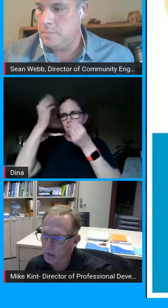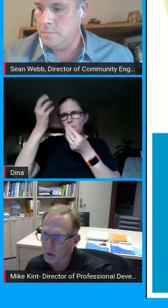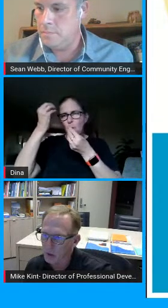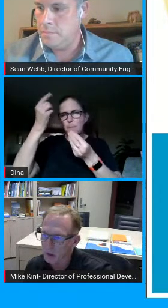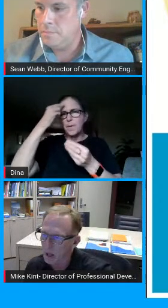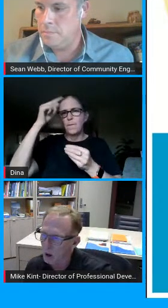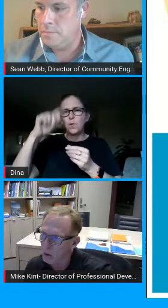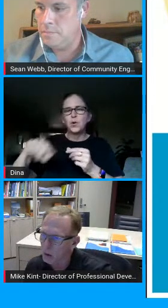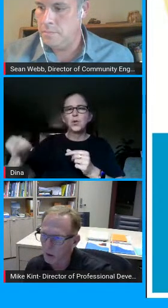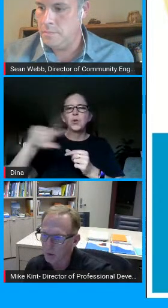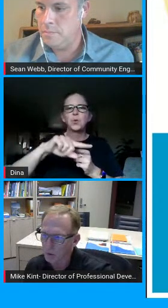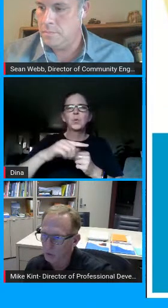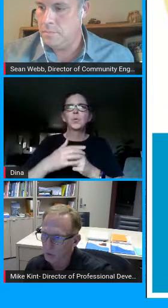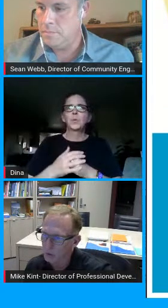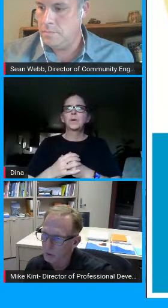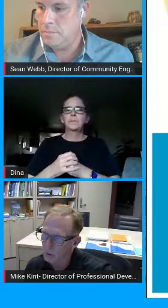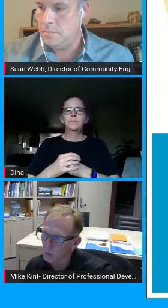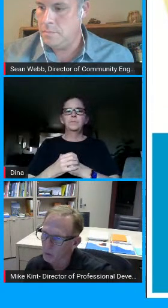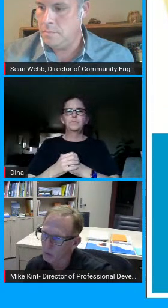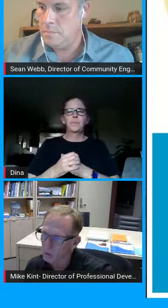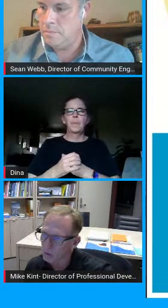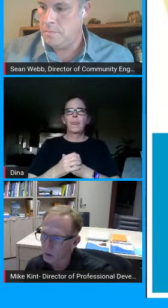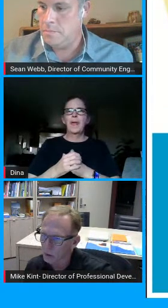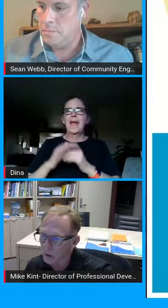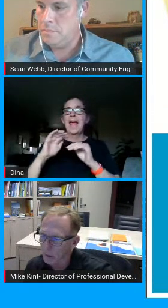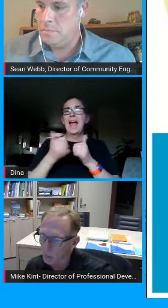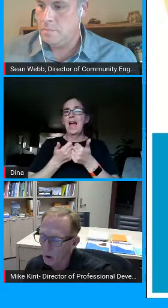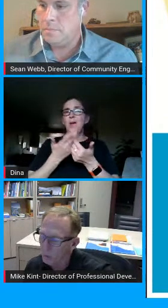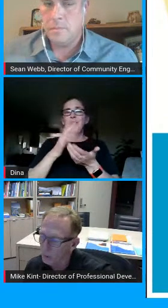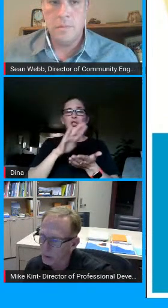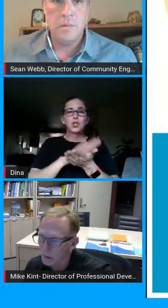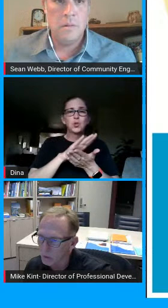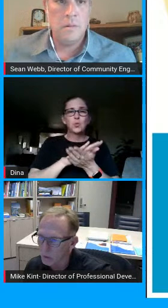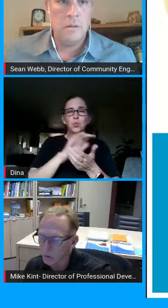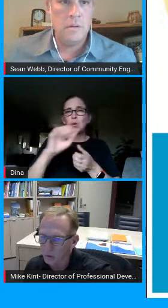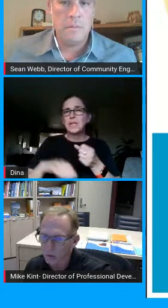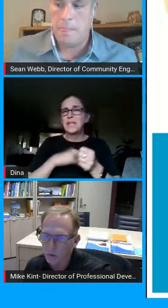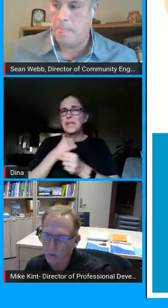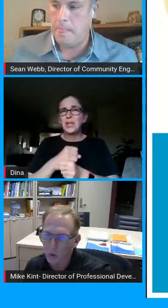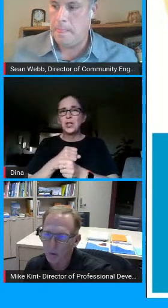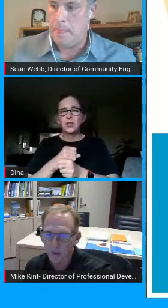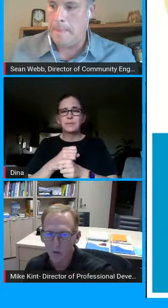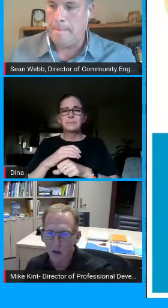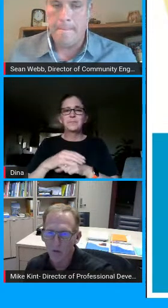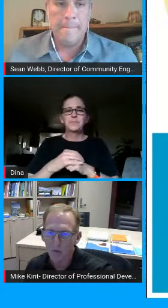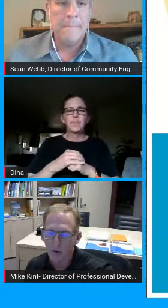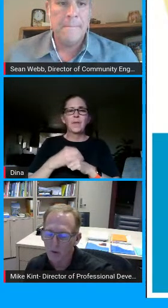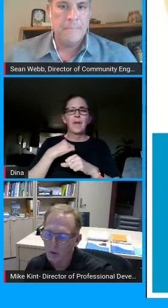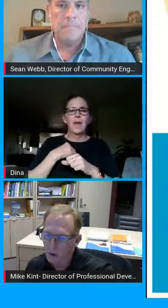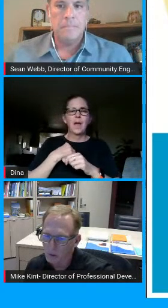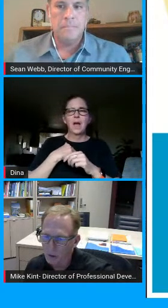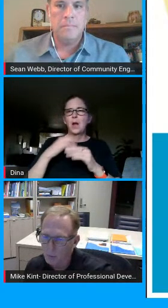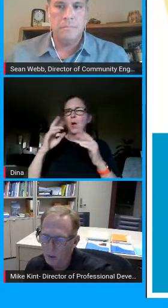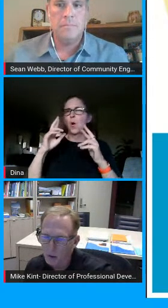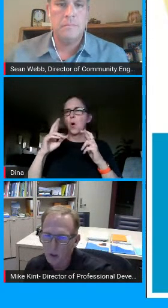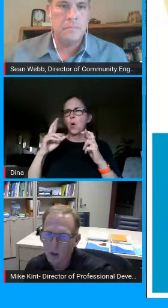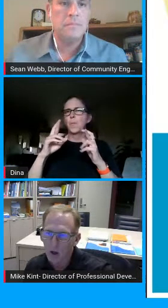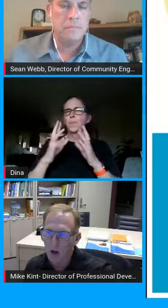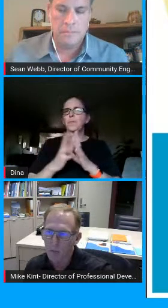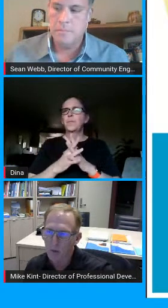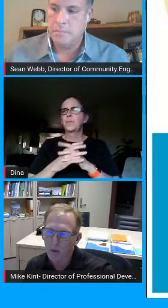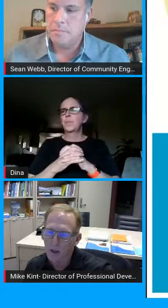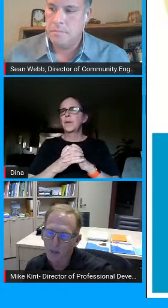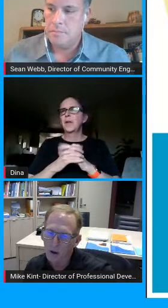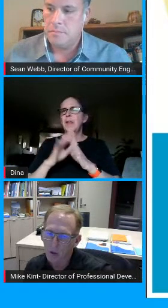give you information on how the school year is going to look at while we're in distance learning let's hope that it's not a very long time right